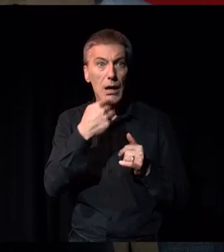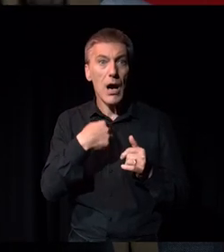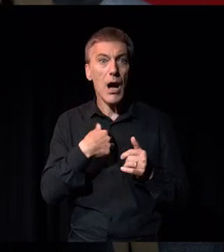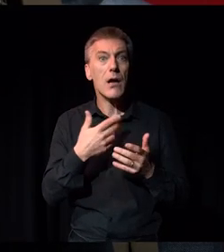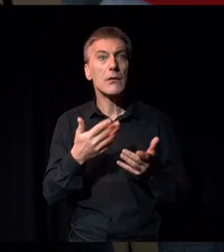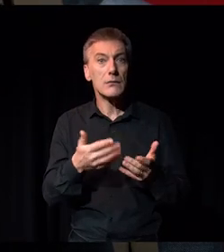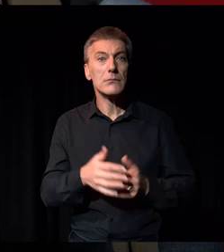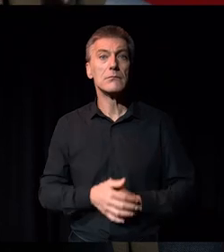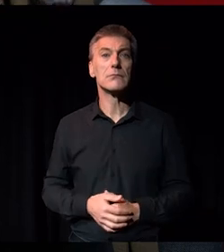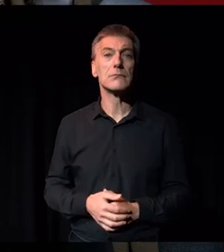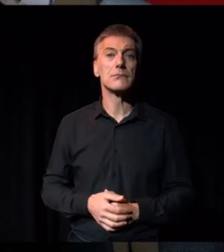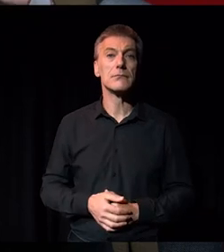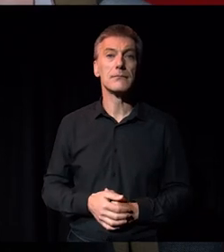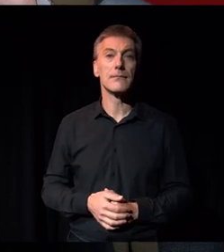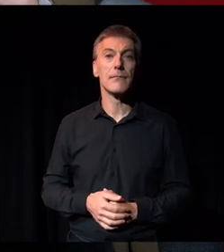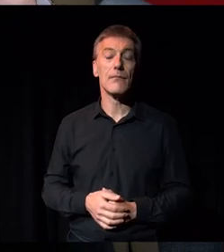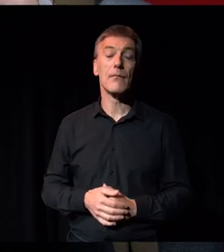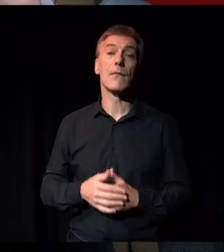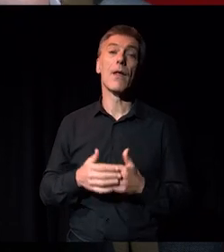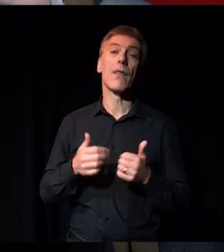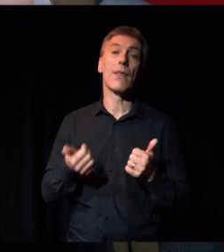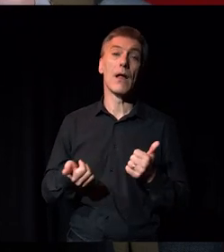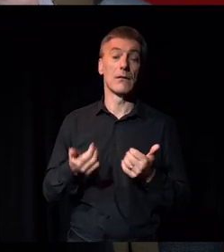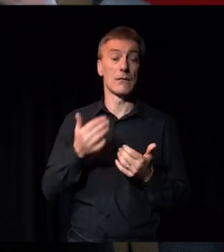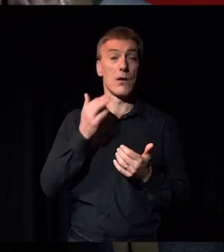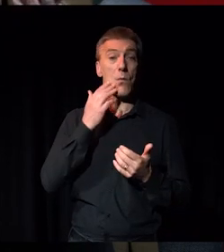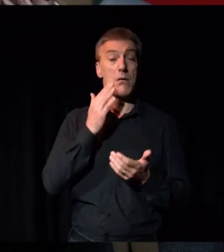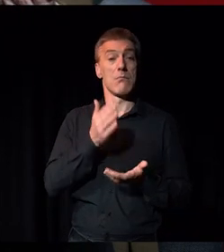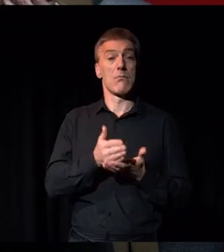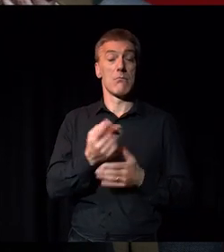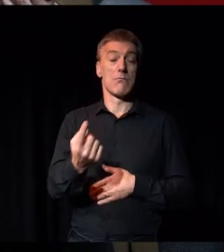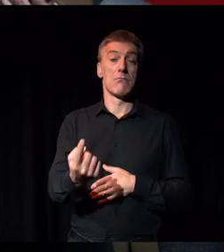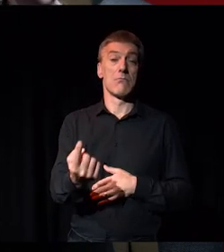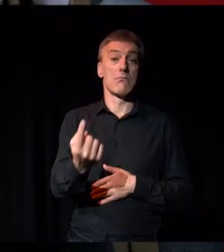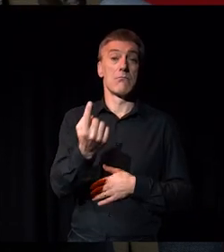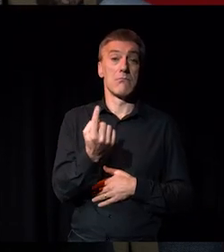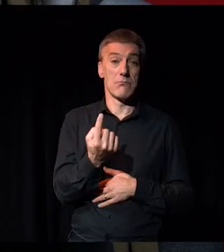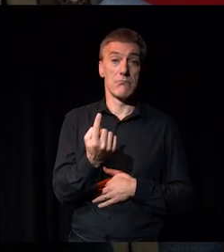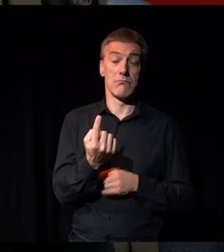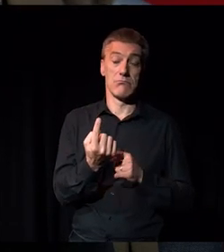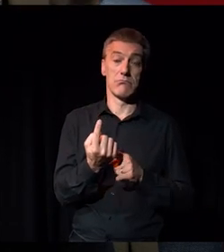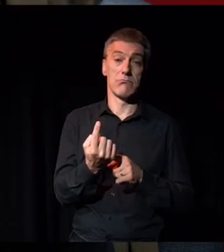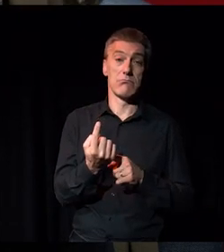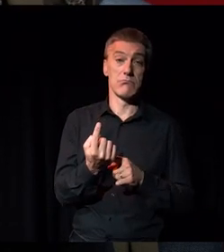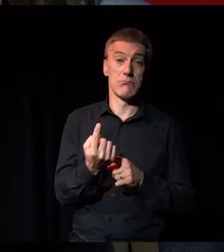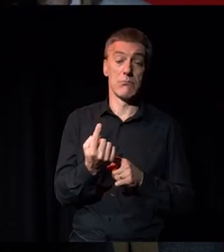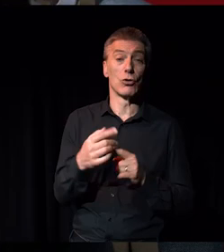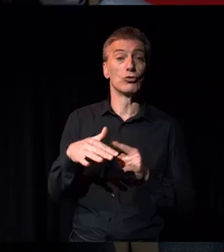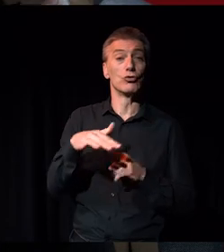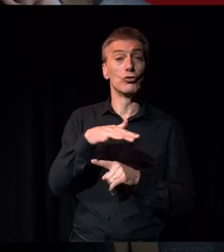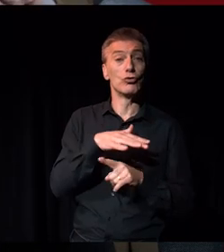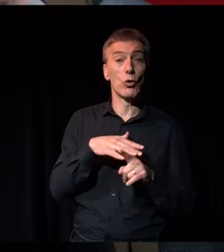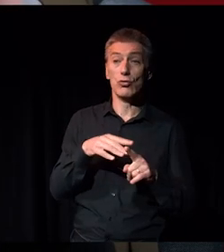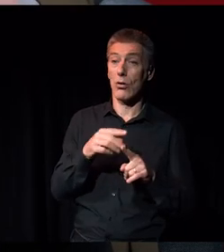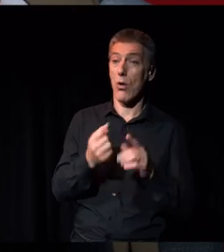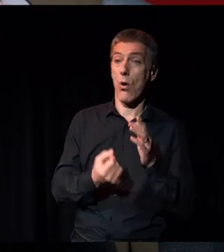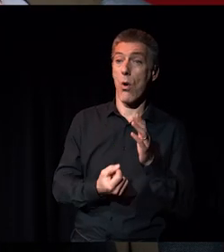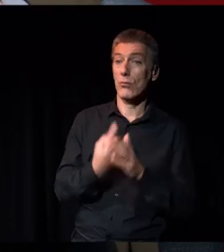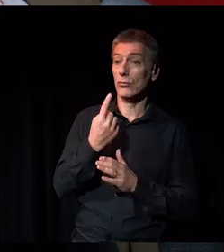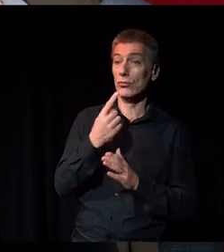And then again, I think we need to remember that once we get people, you know, once we give people social mobility into